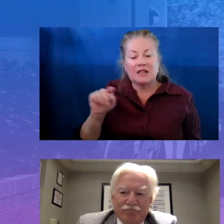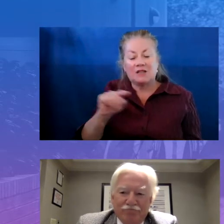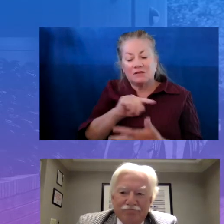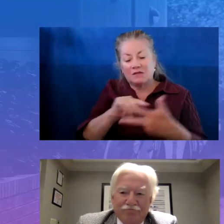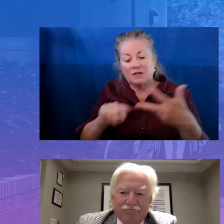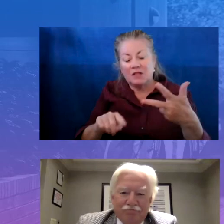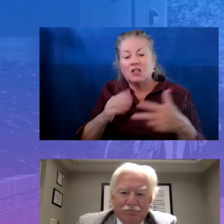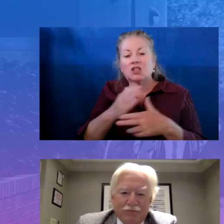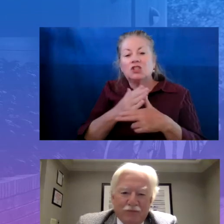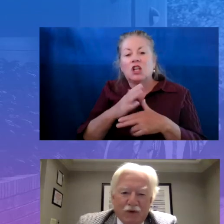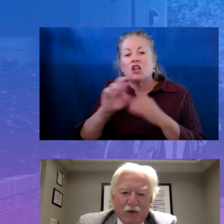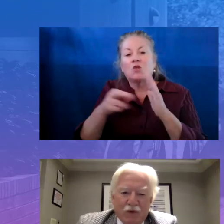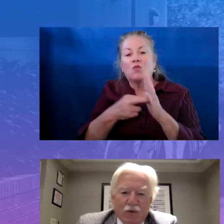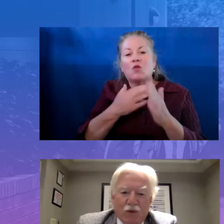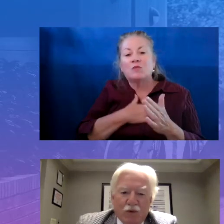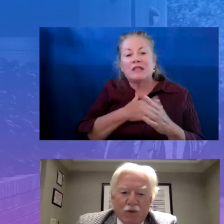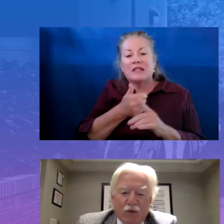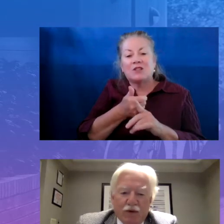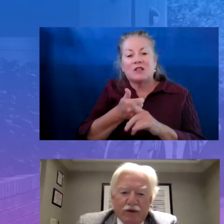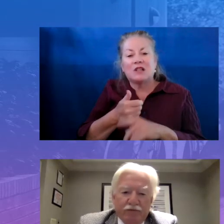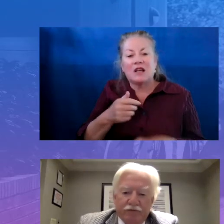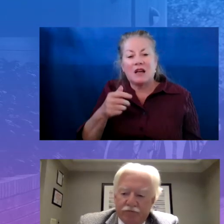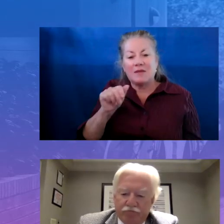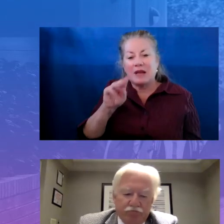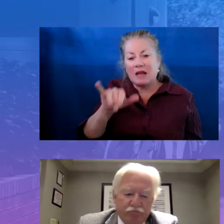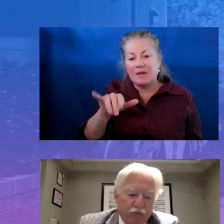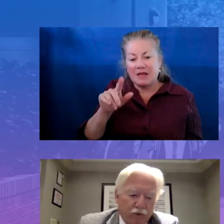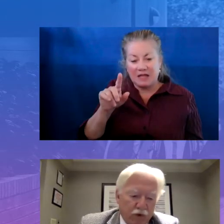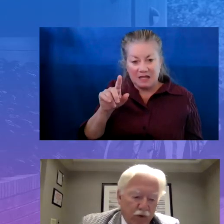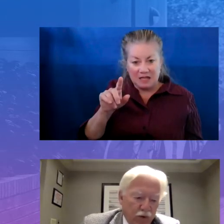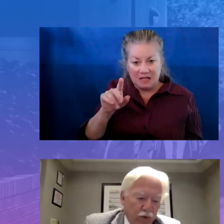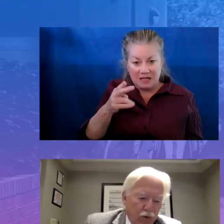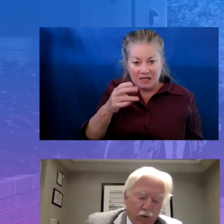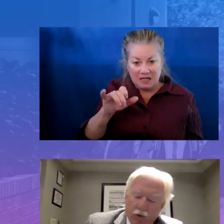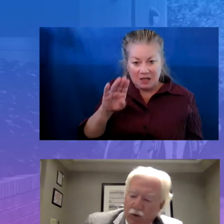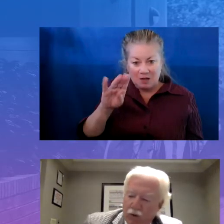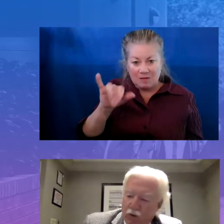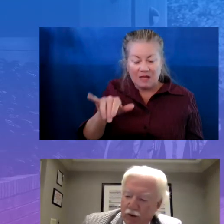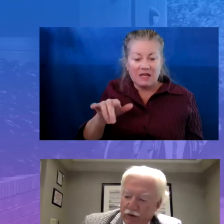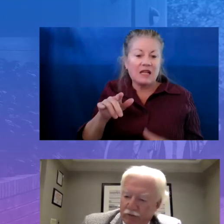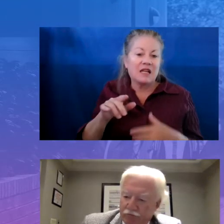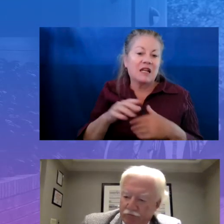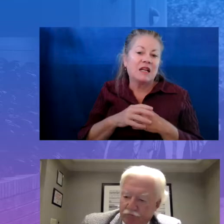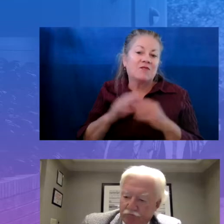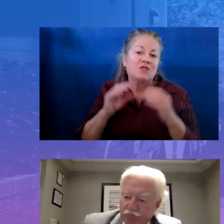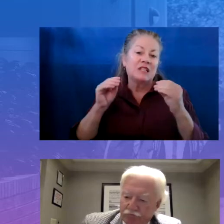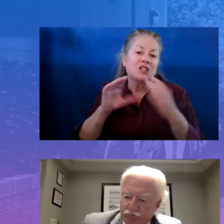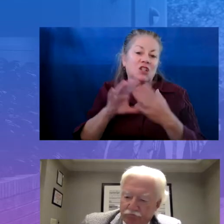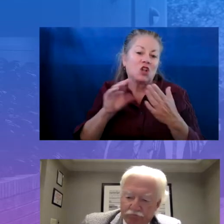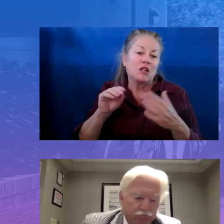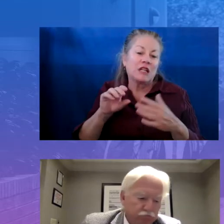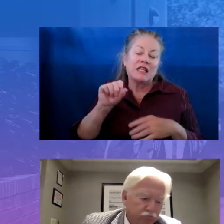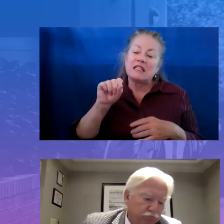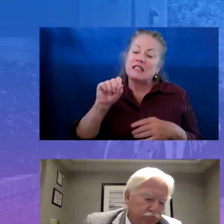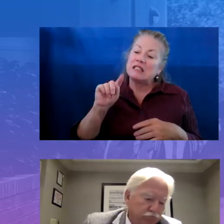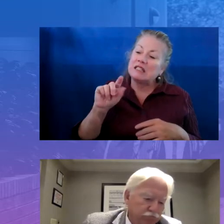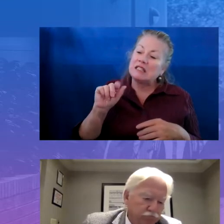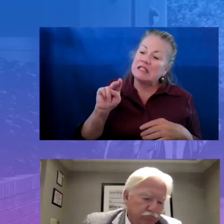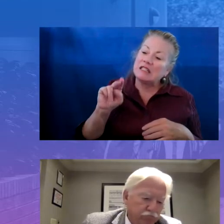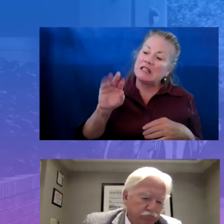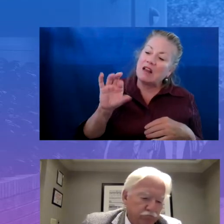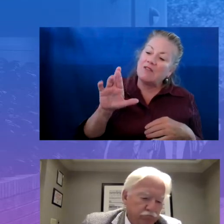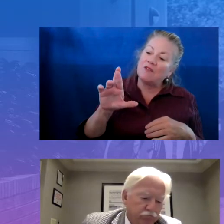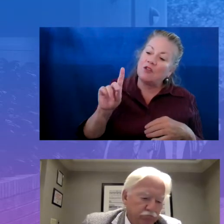Hi, I'm Amy Valdotti. I'm the Associate Superintendent for Teaching and Learning here in the Stanford Public Schools. My